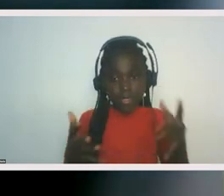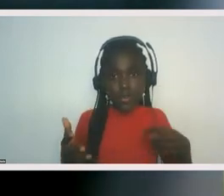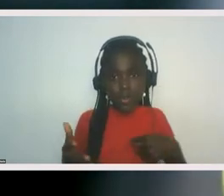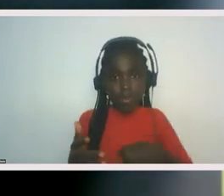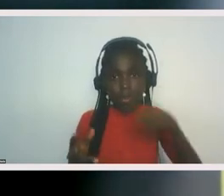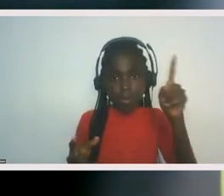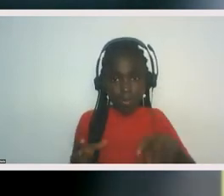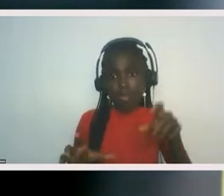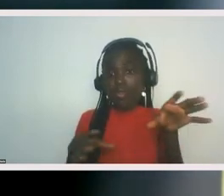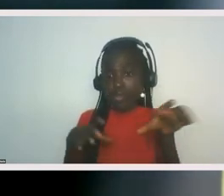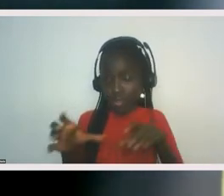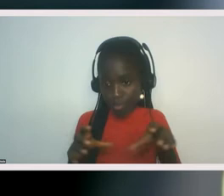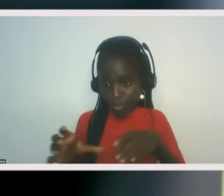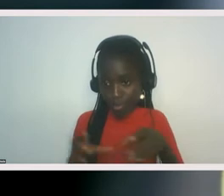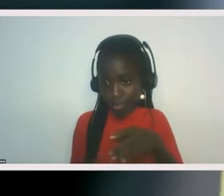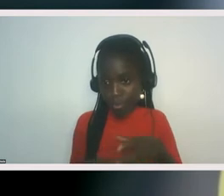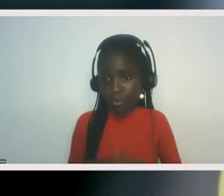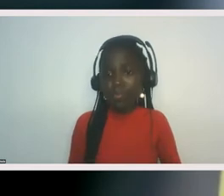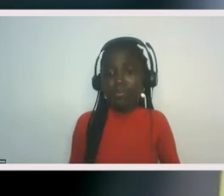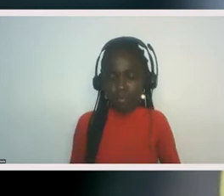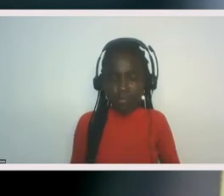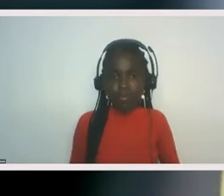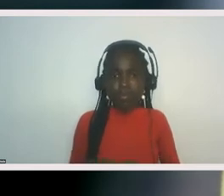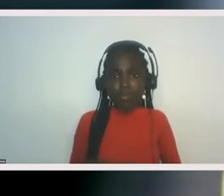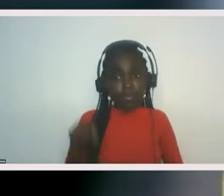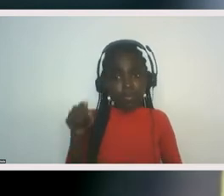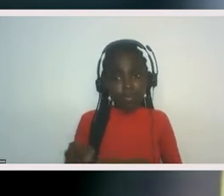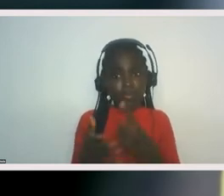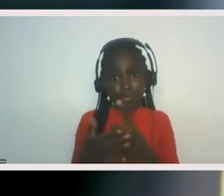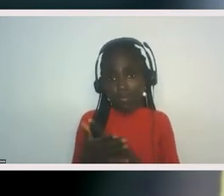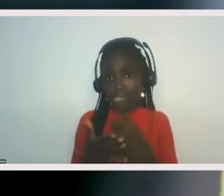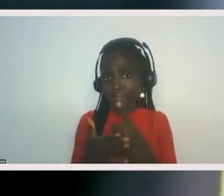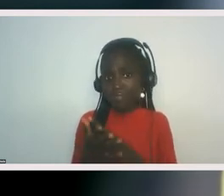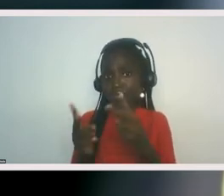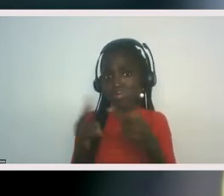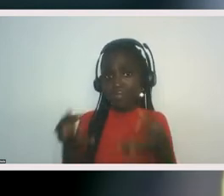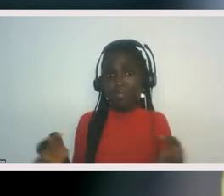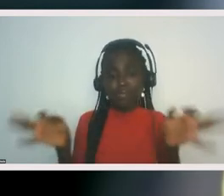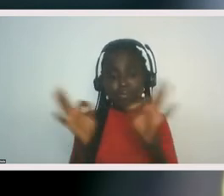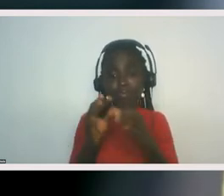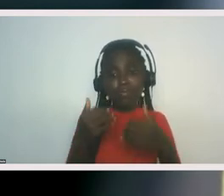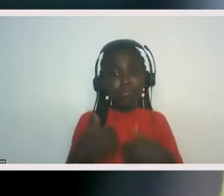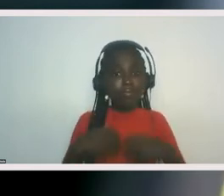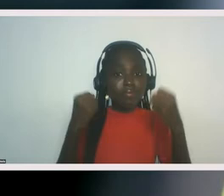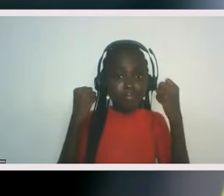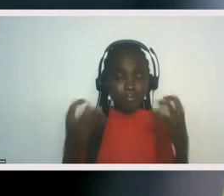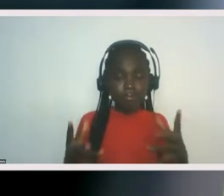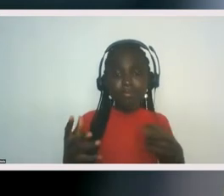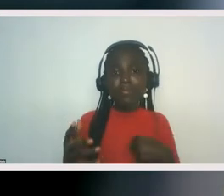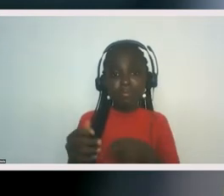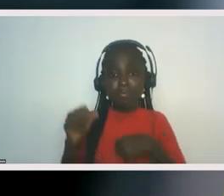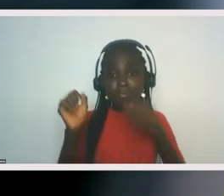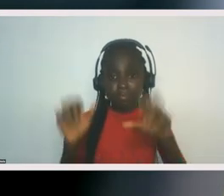this is an existential conversation. And there's a lot to learn from what our indigenous